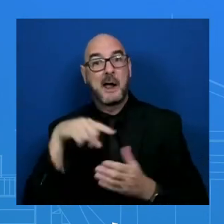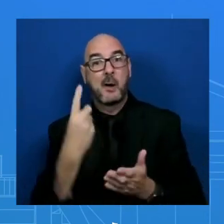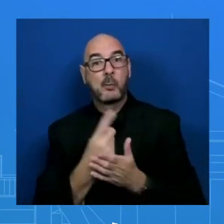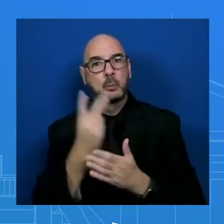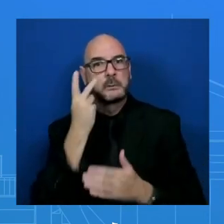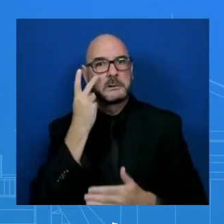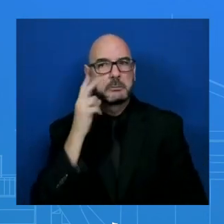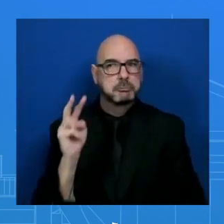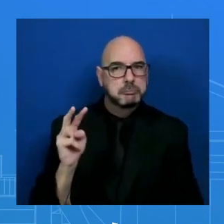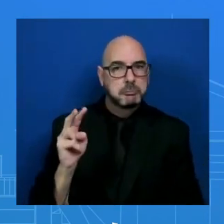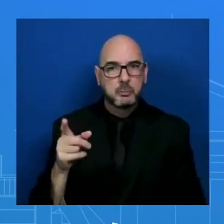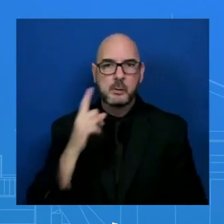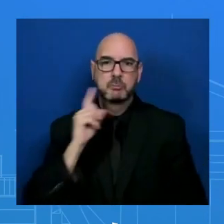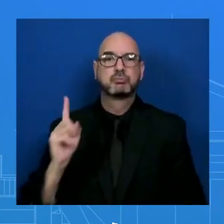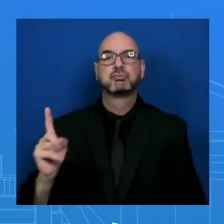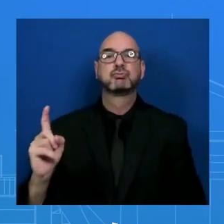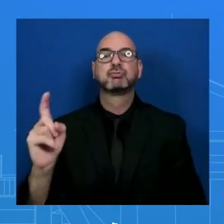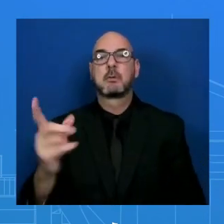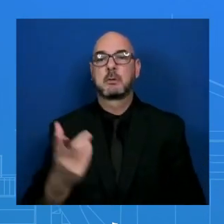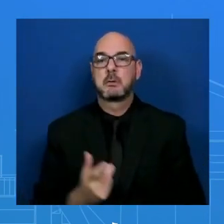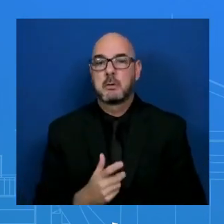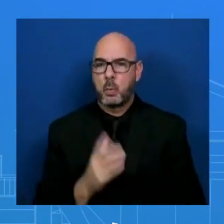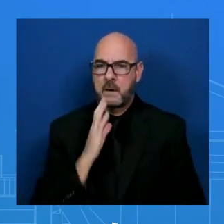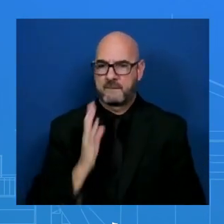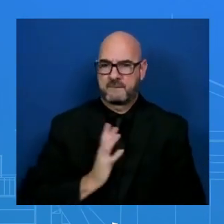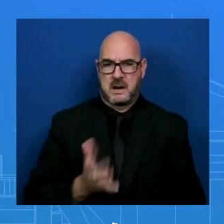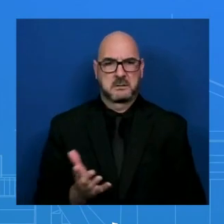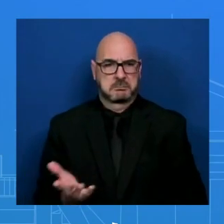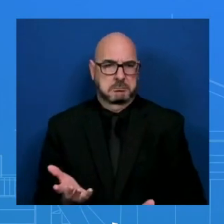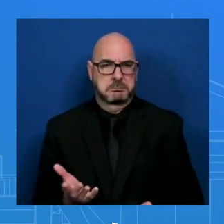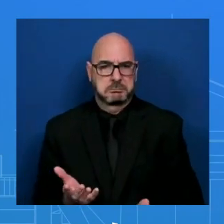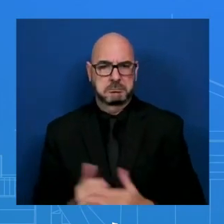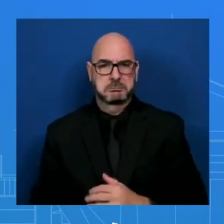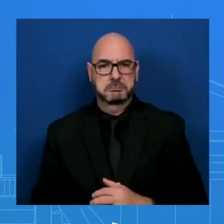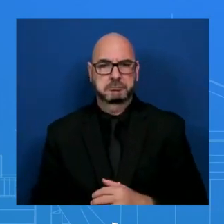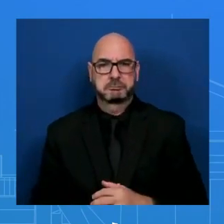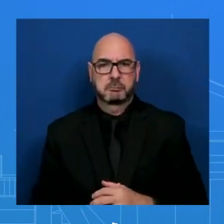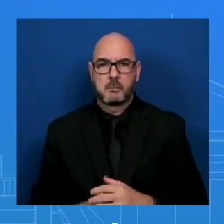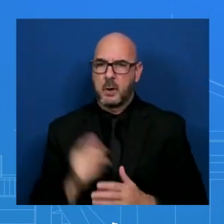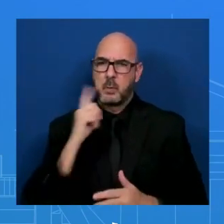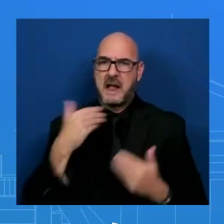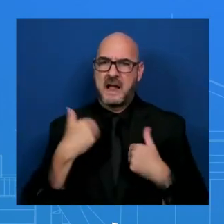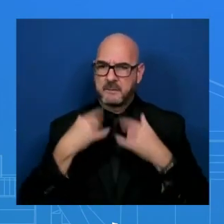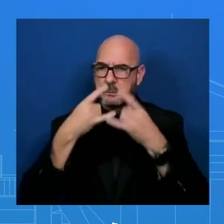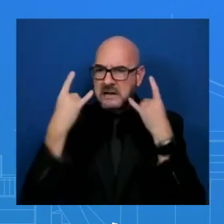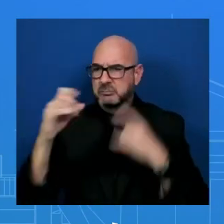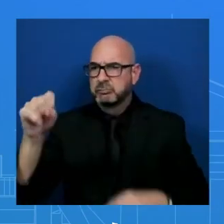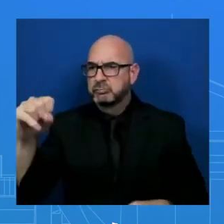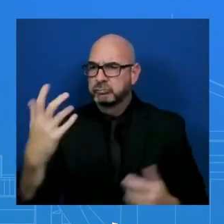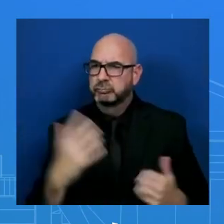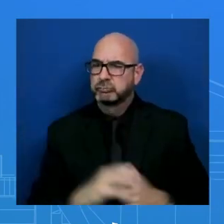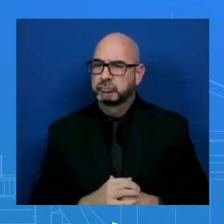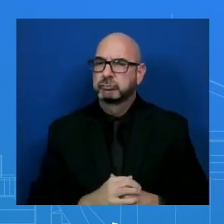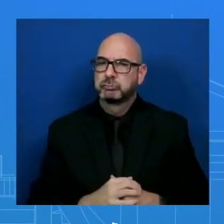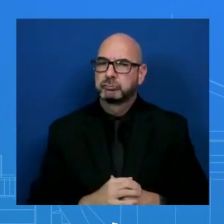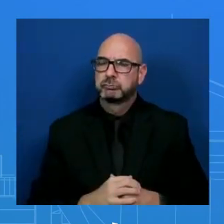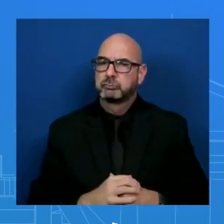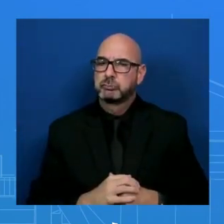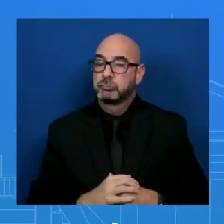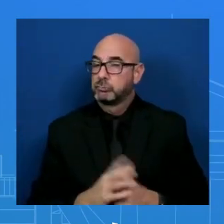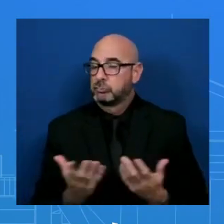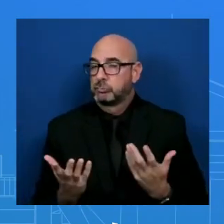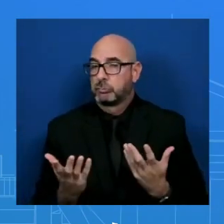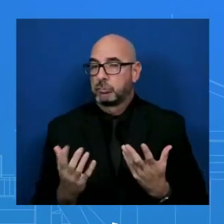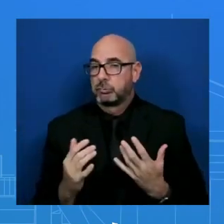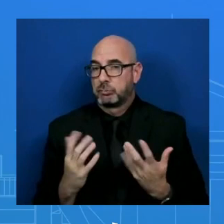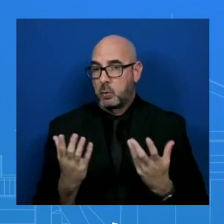going to be very cautious, and we're – he's going to wear a mask as the CDC guidelines suggest